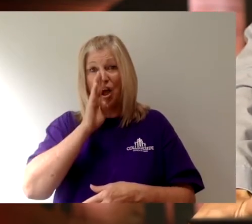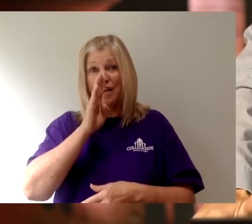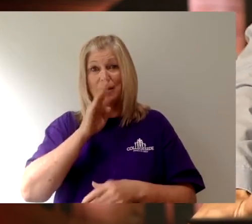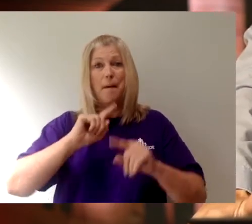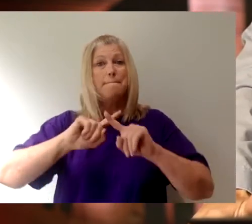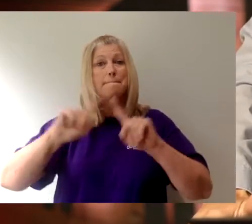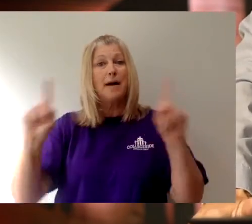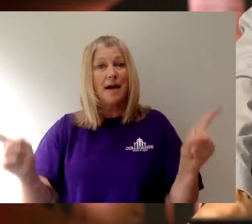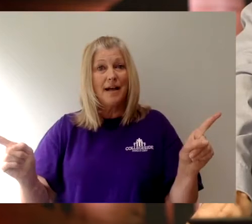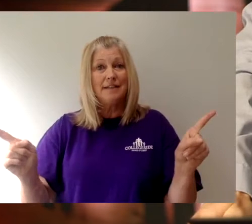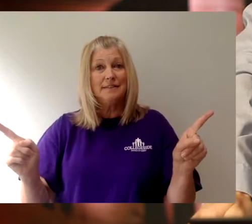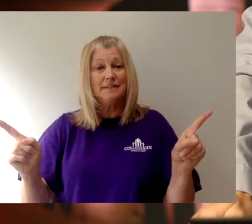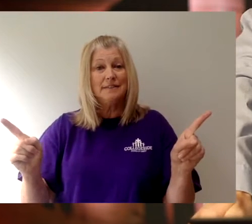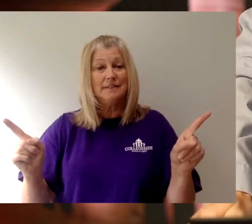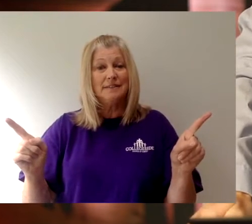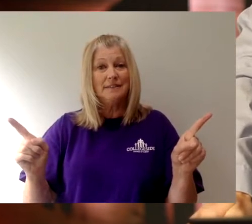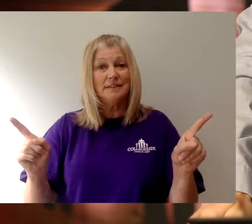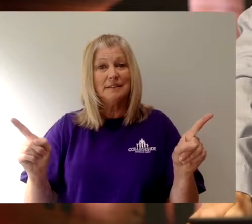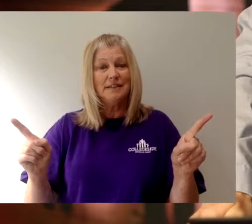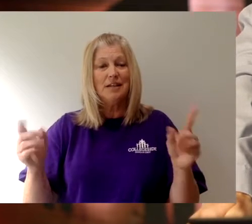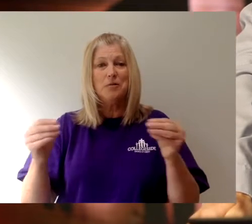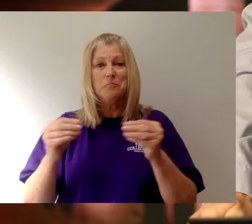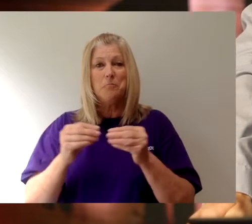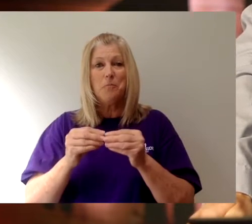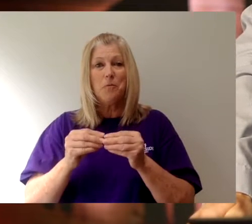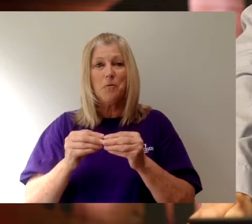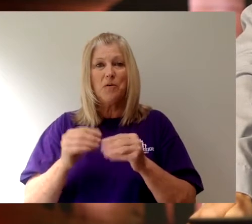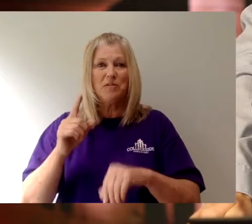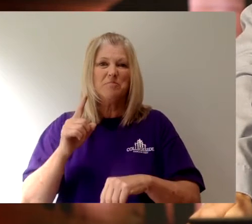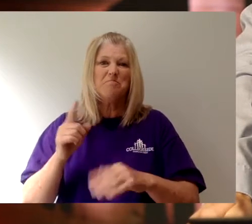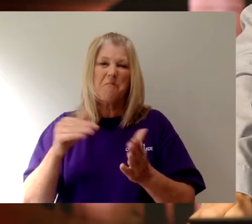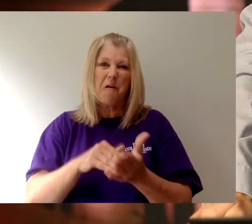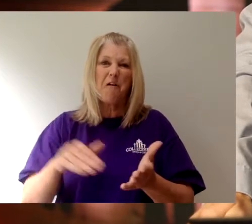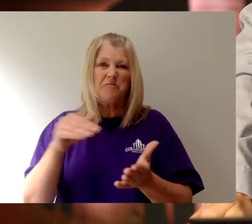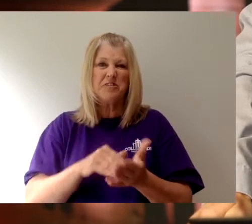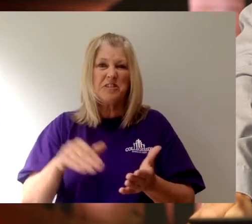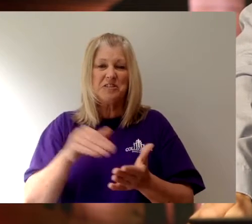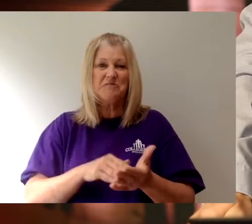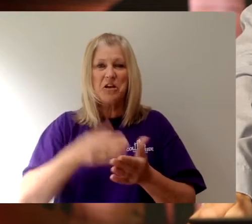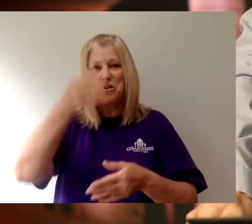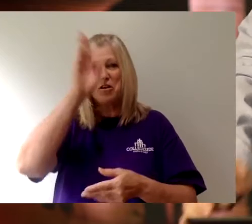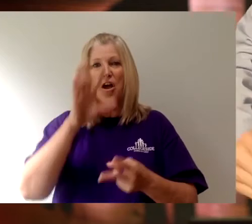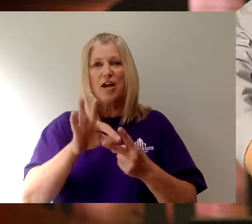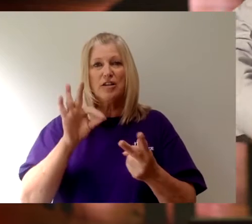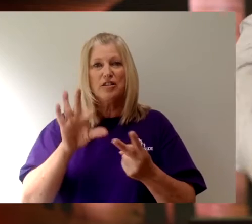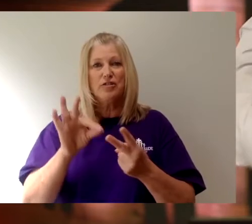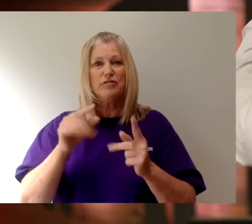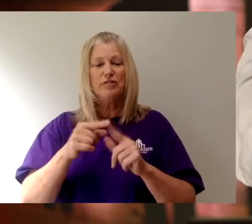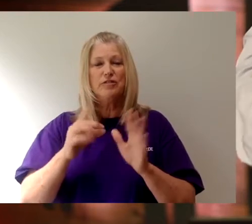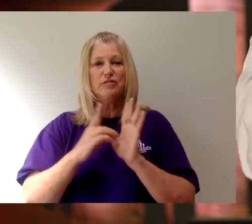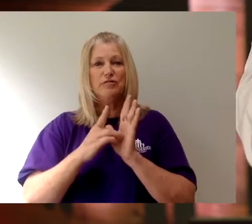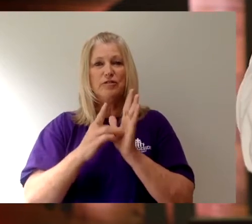But, more times than not, God chooses to